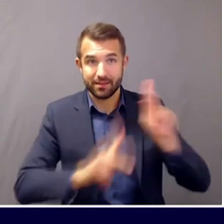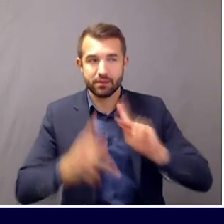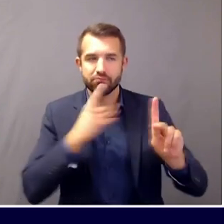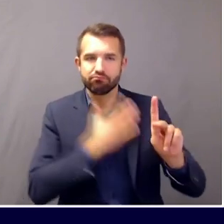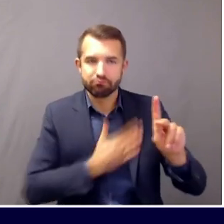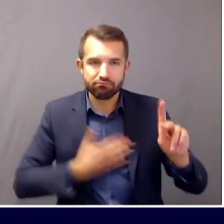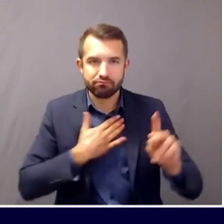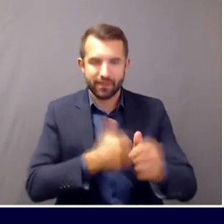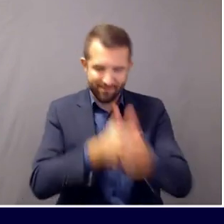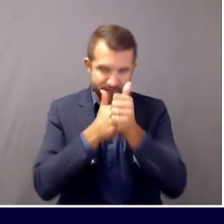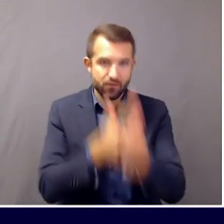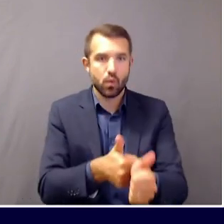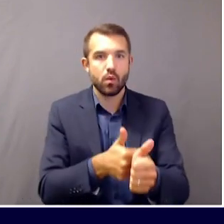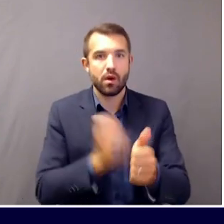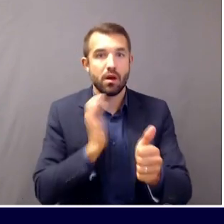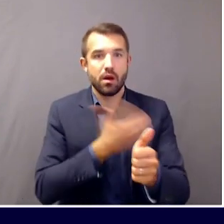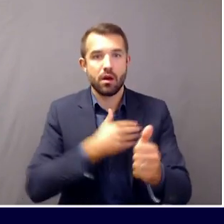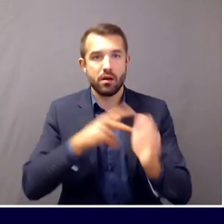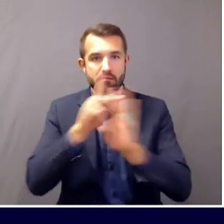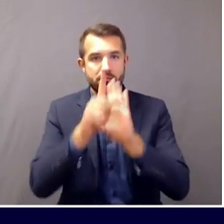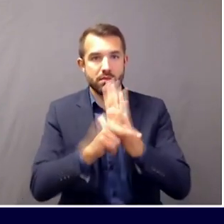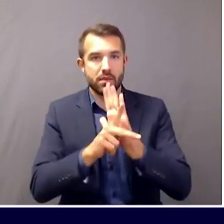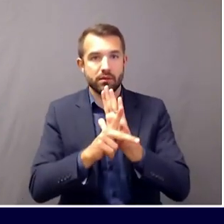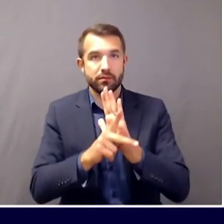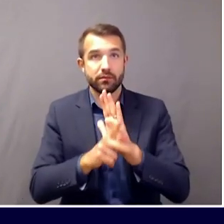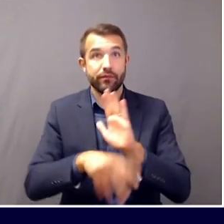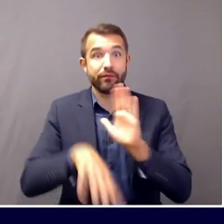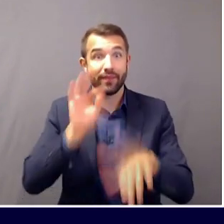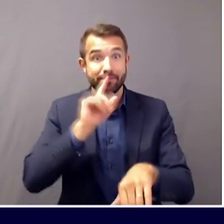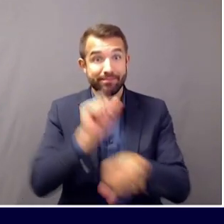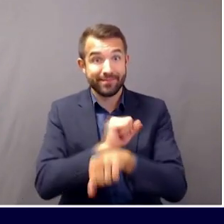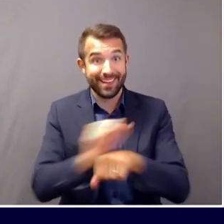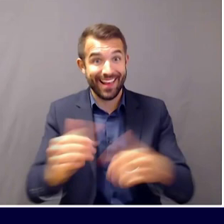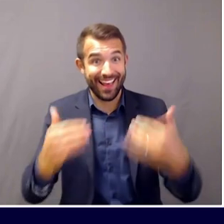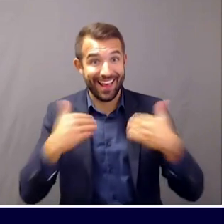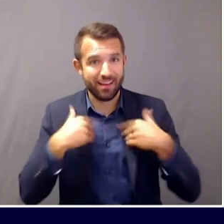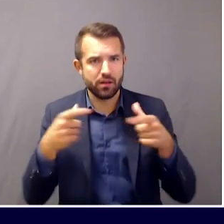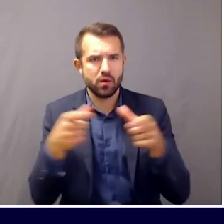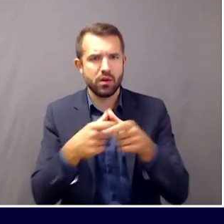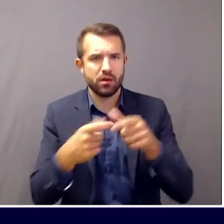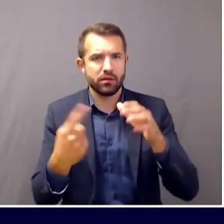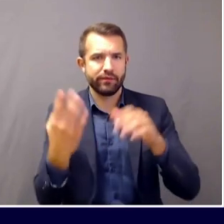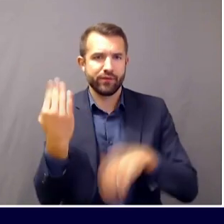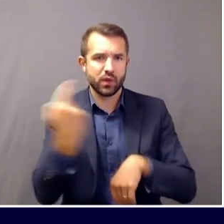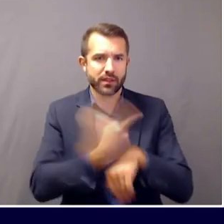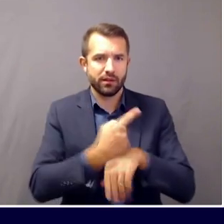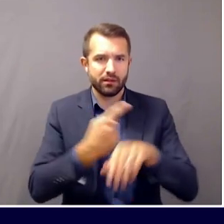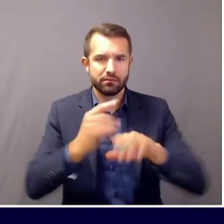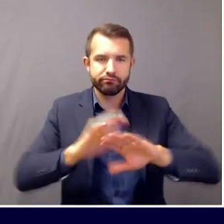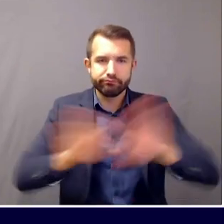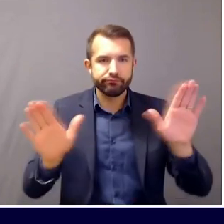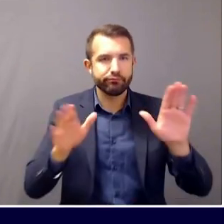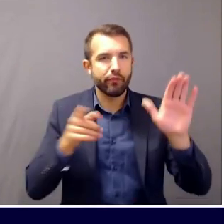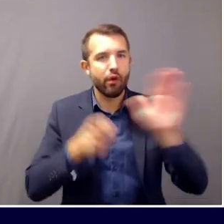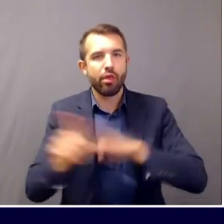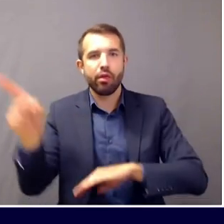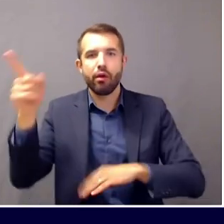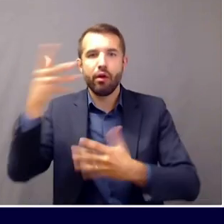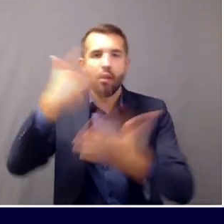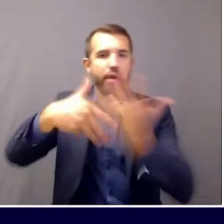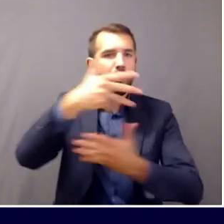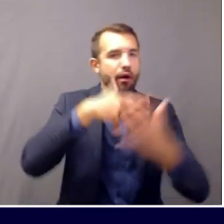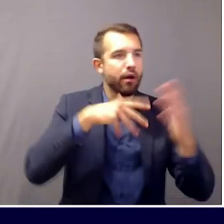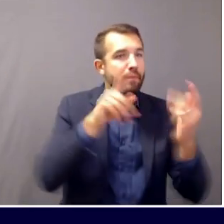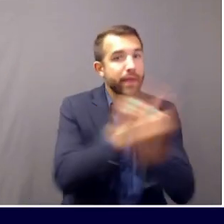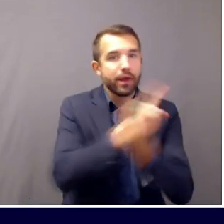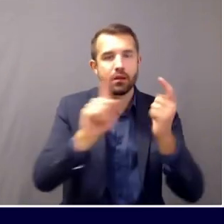if they get a positive test back and not go outside or interact with anyone until such time they get a negative